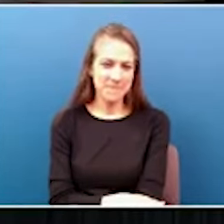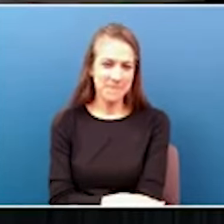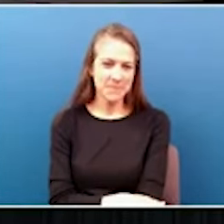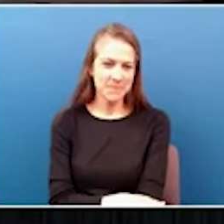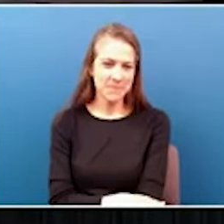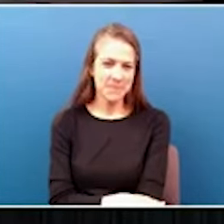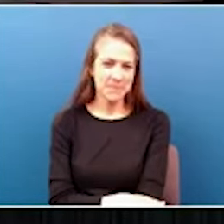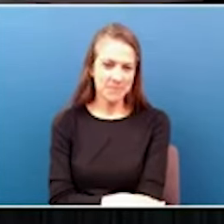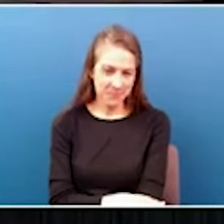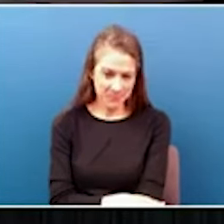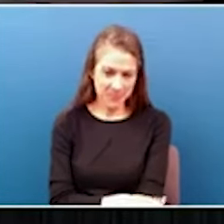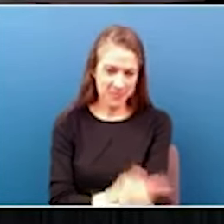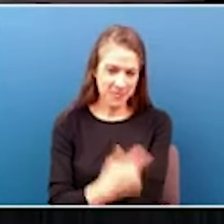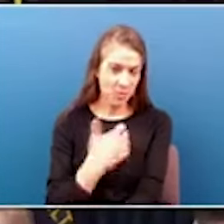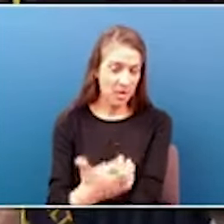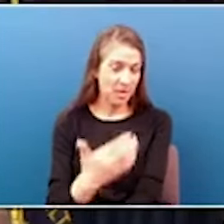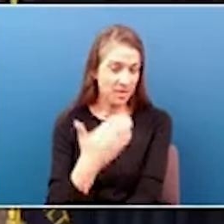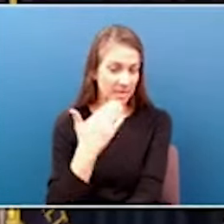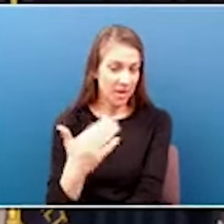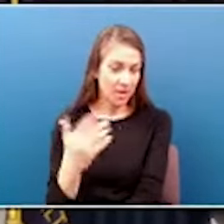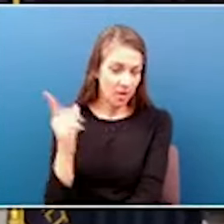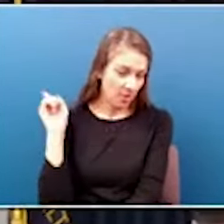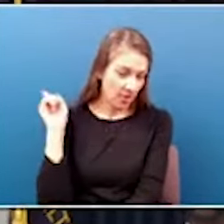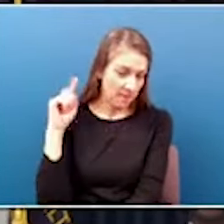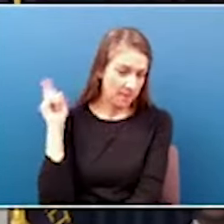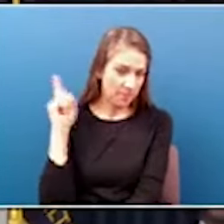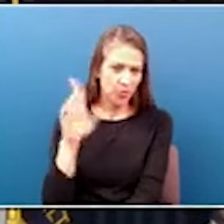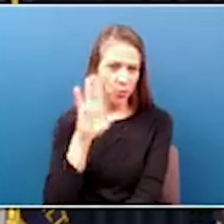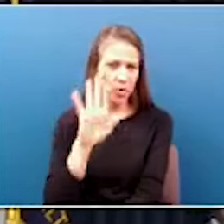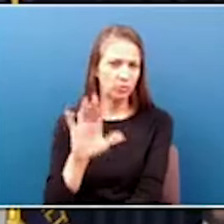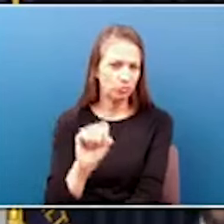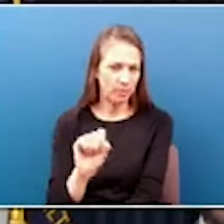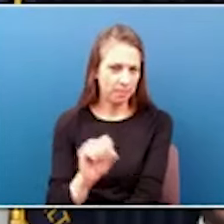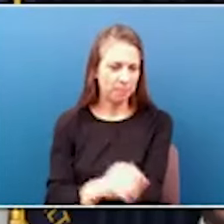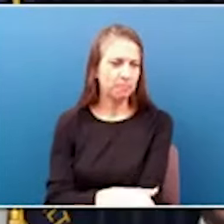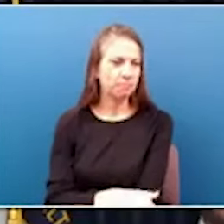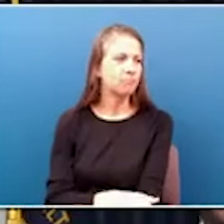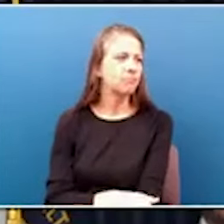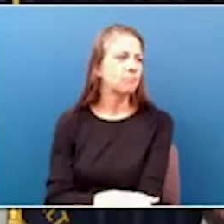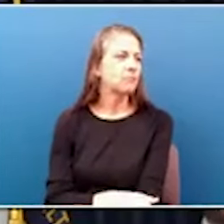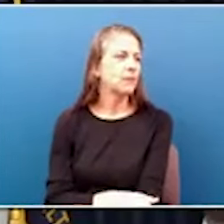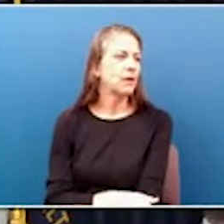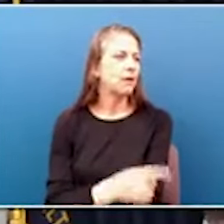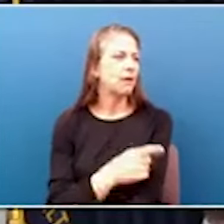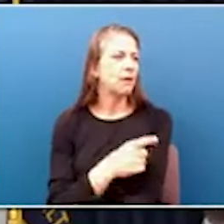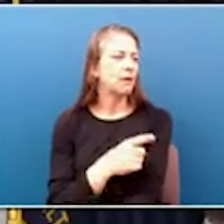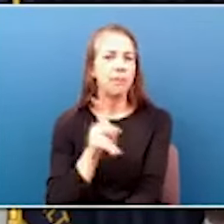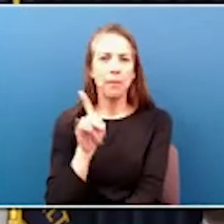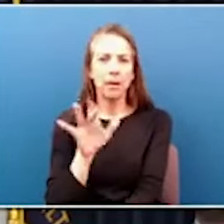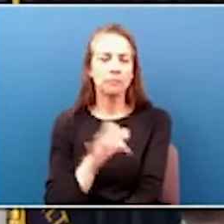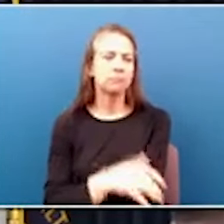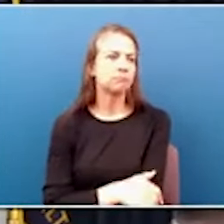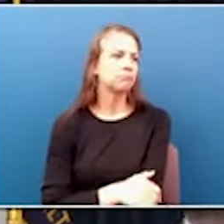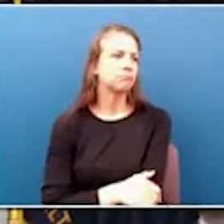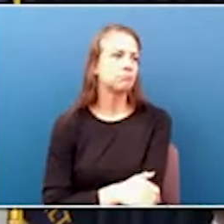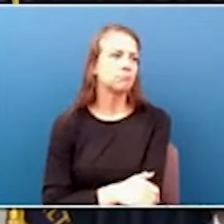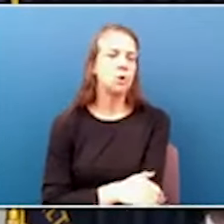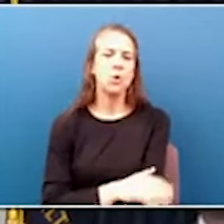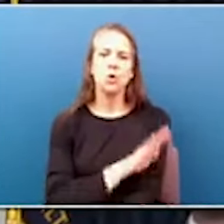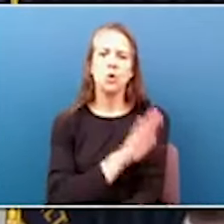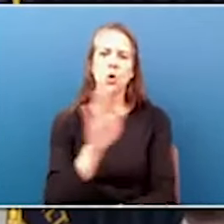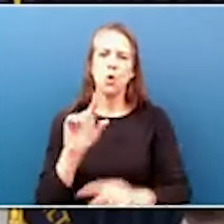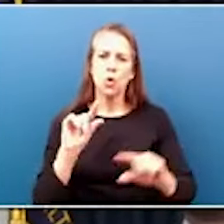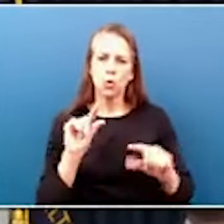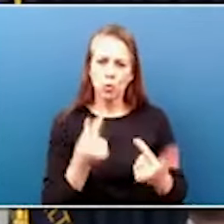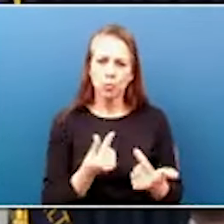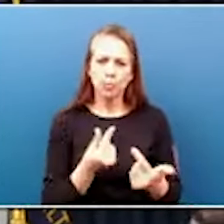I want to thank everybody behind me for the great job they've done for the public, for the SOAR, the whole group that's been mentioned to you. It